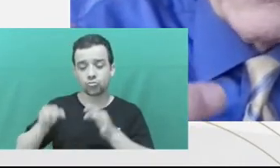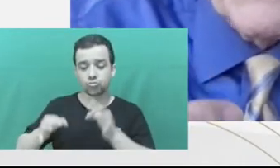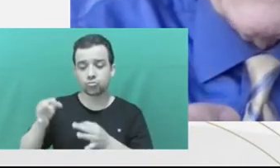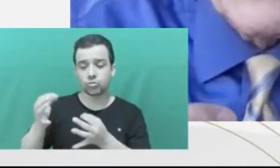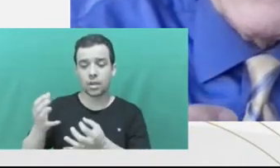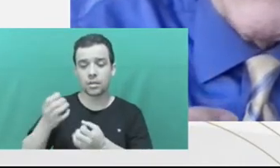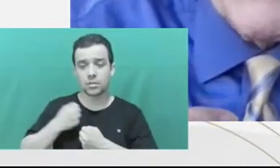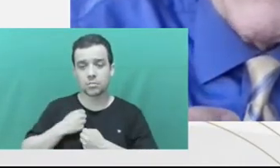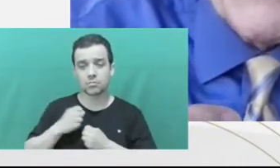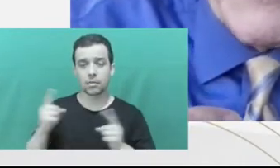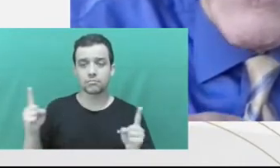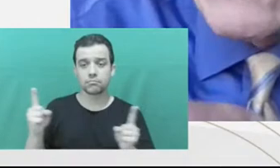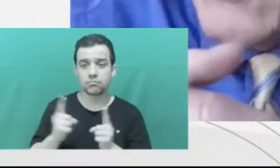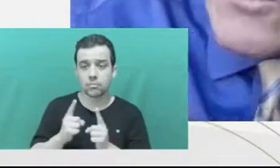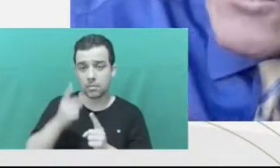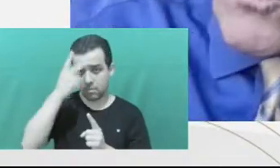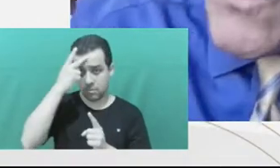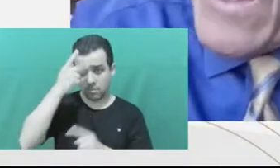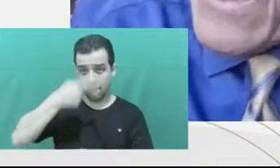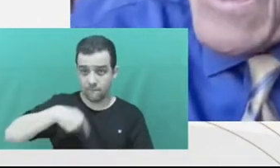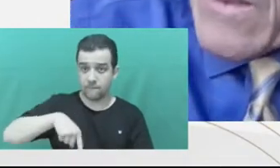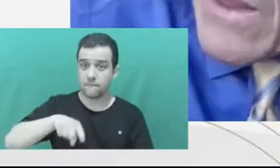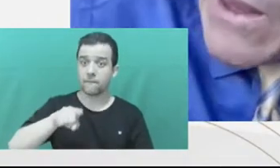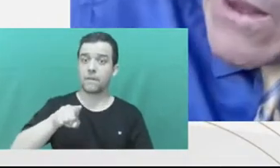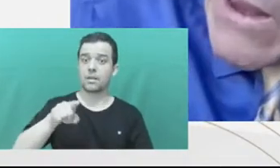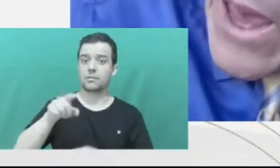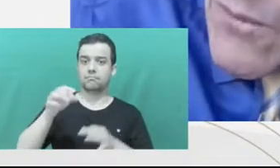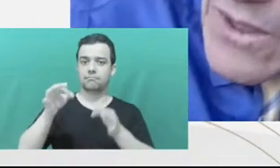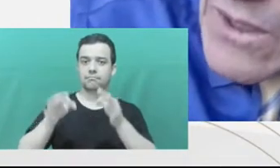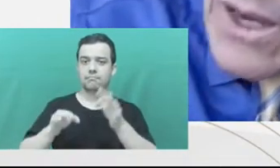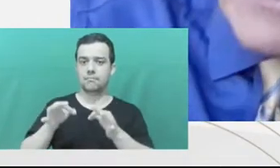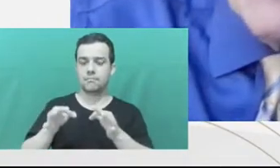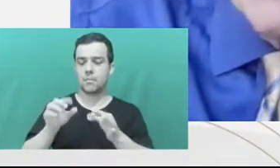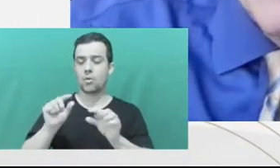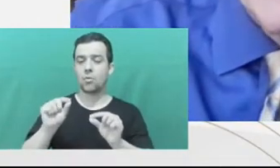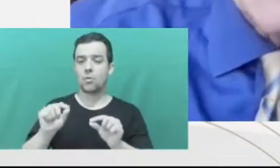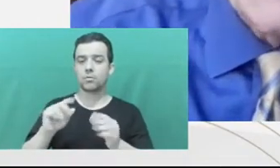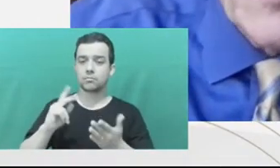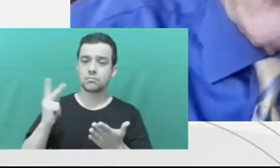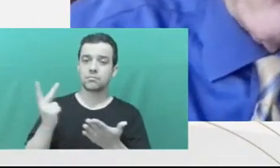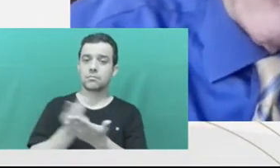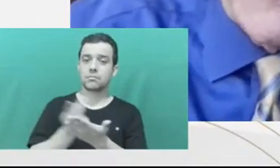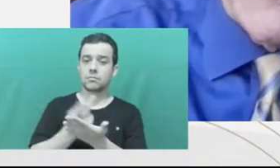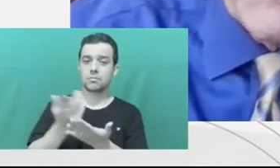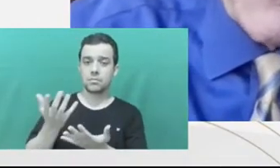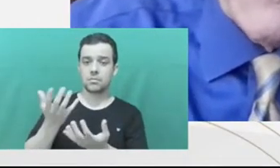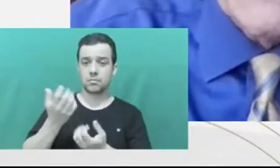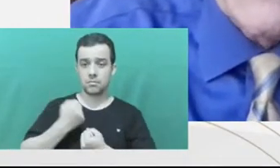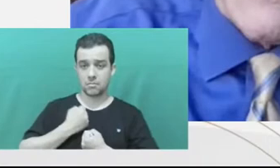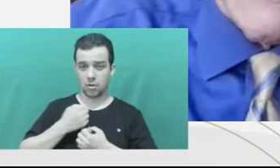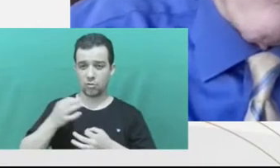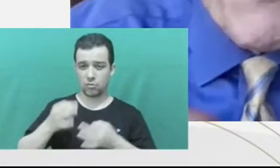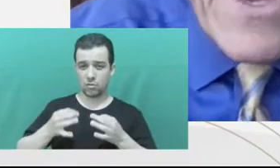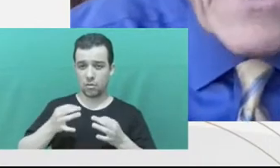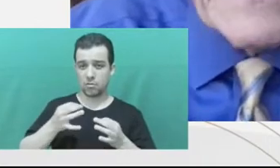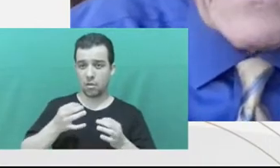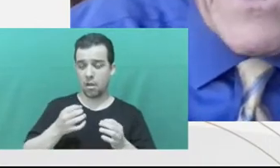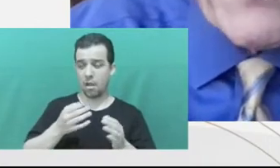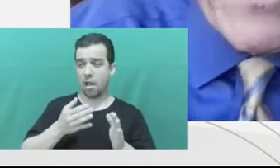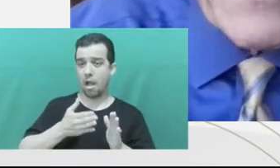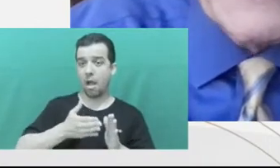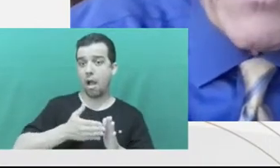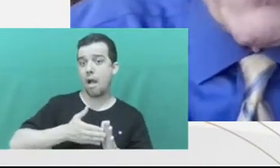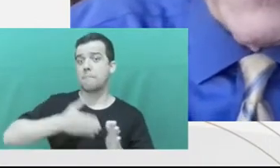be an abuse of the system. So in a way, having guidelines is useful, because in effect,